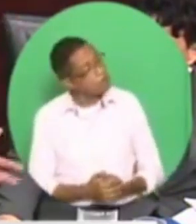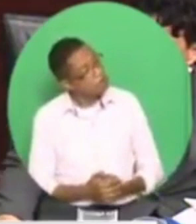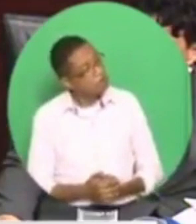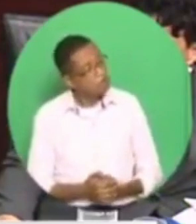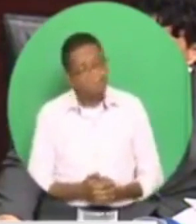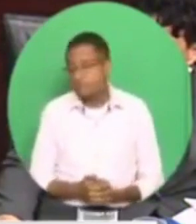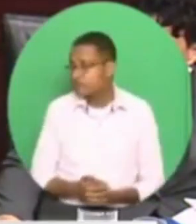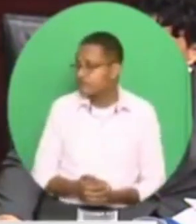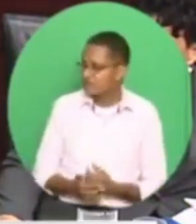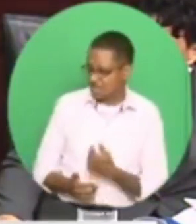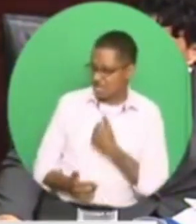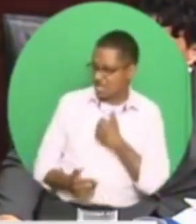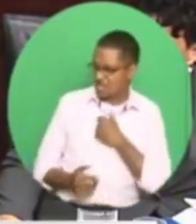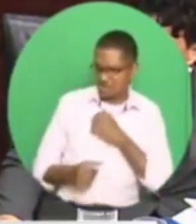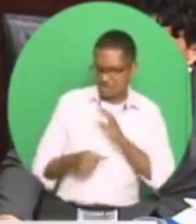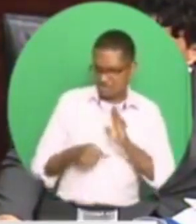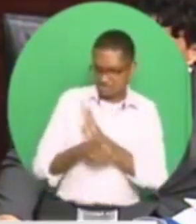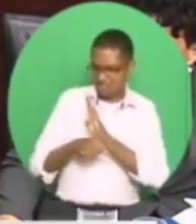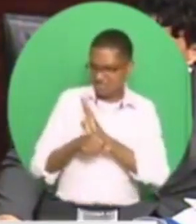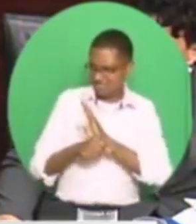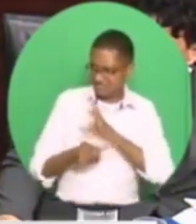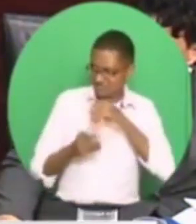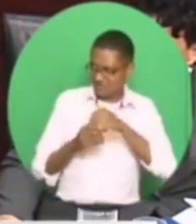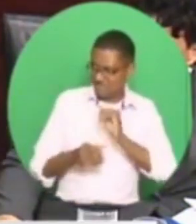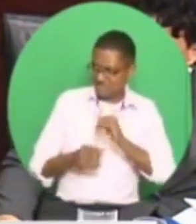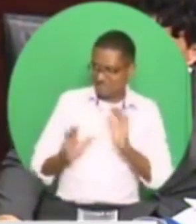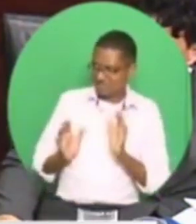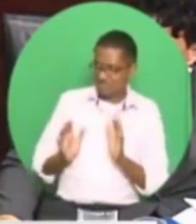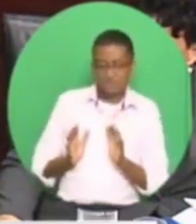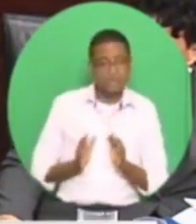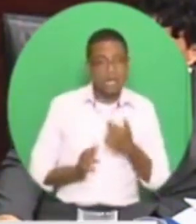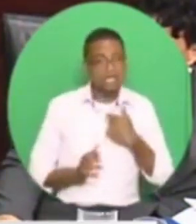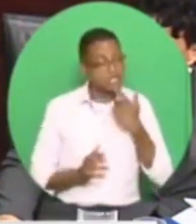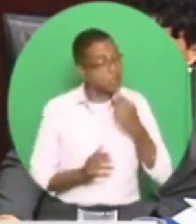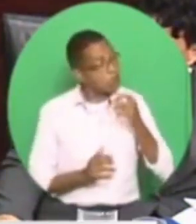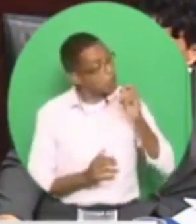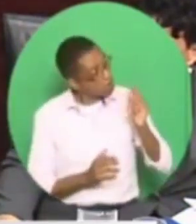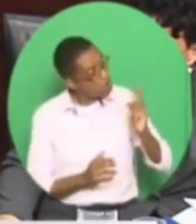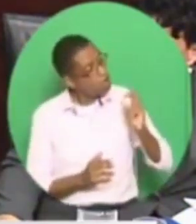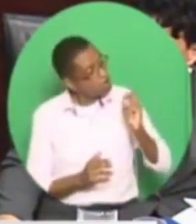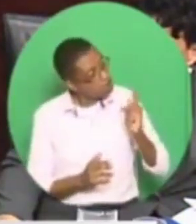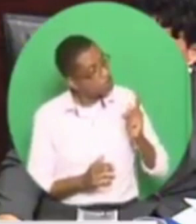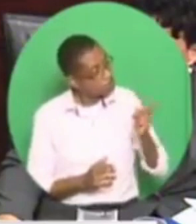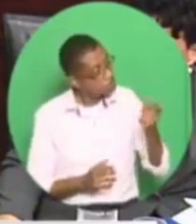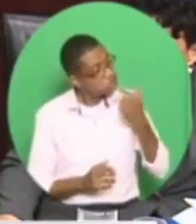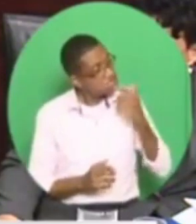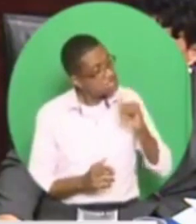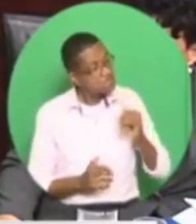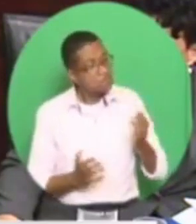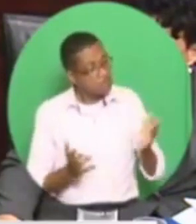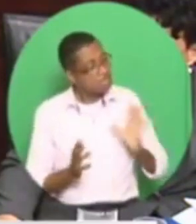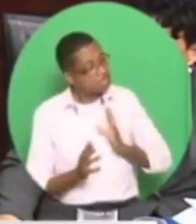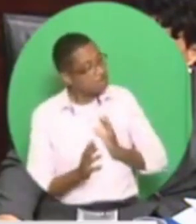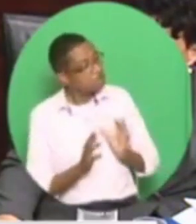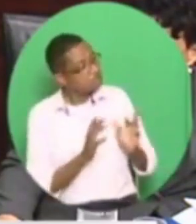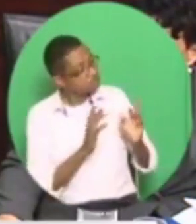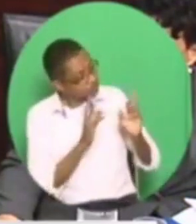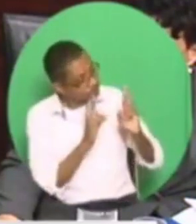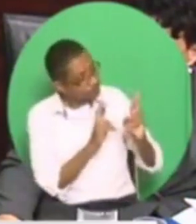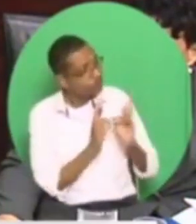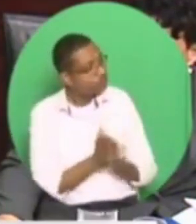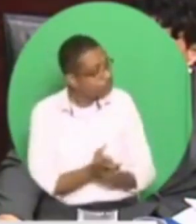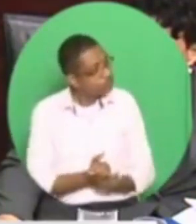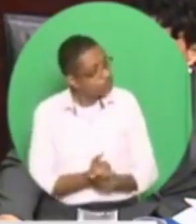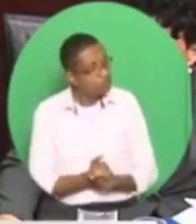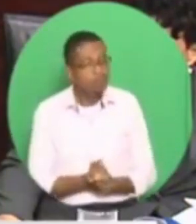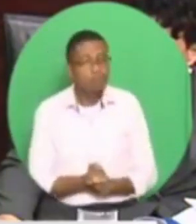have no business in that. But I said, okay, if you say it's like that, it's like that, I can't doubt you, Madam Speaker. I didn't doubt him at